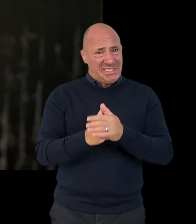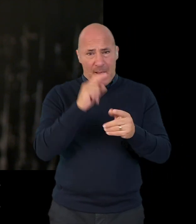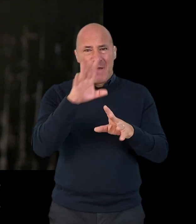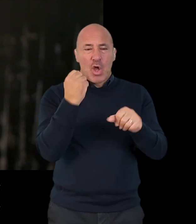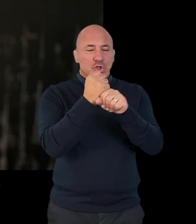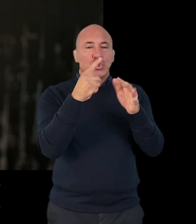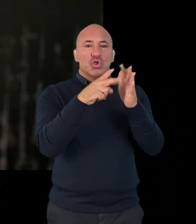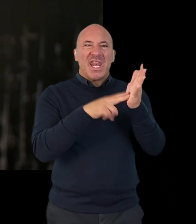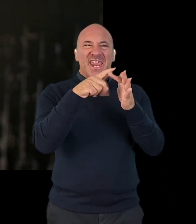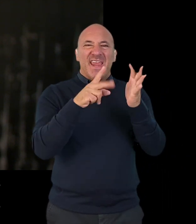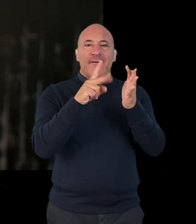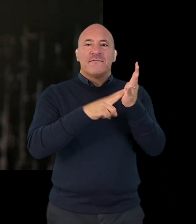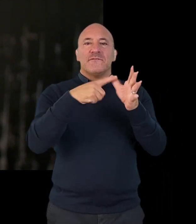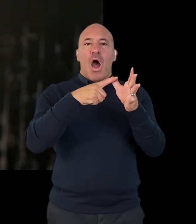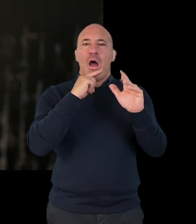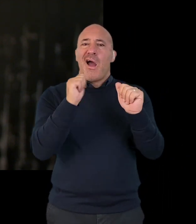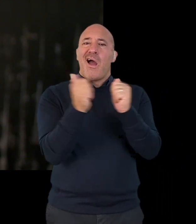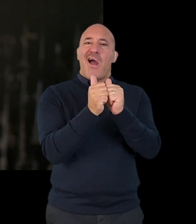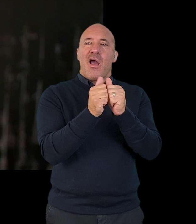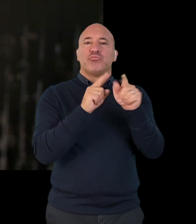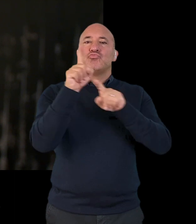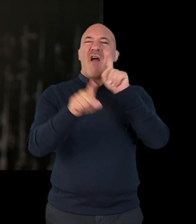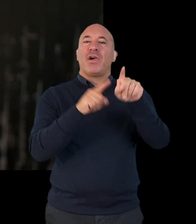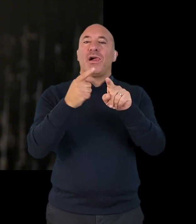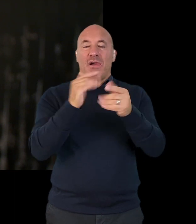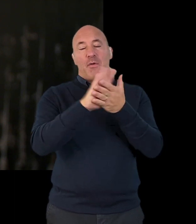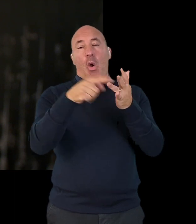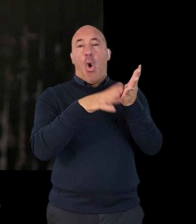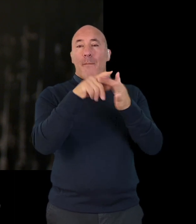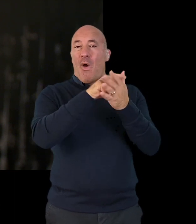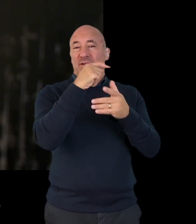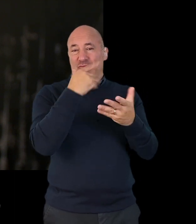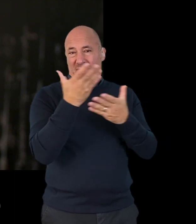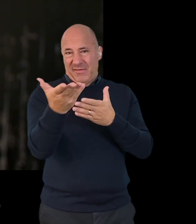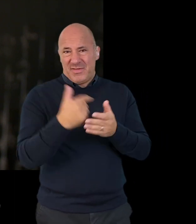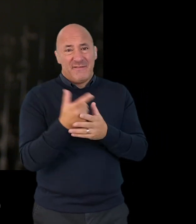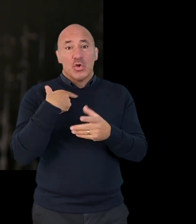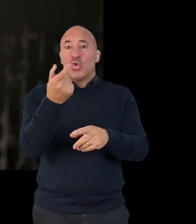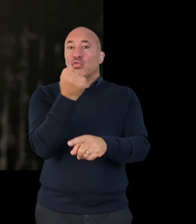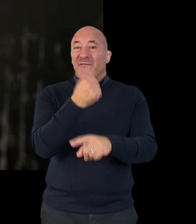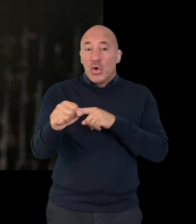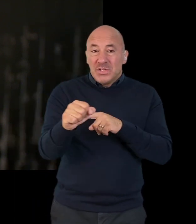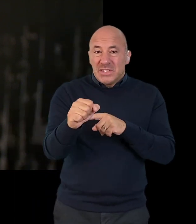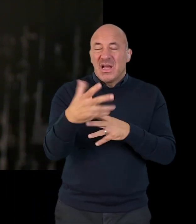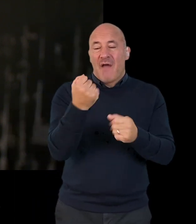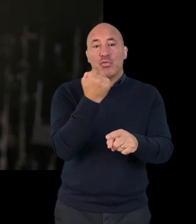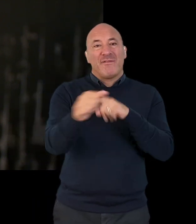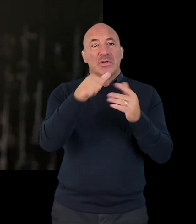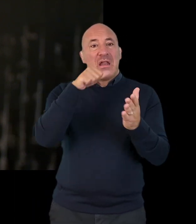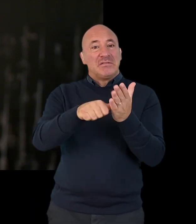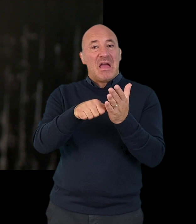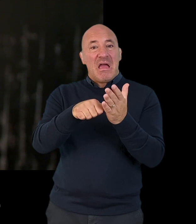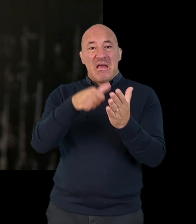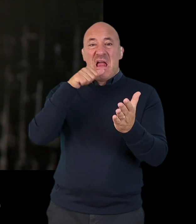a Geneva Convention travel document from the Home Office. If you are refused then you will be given a refusal